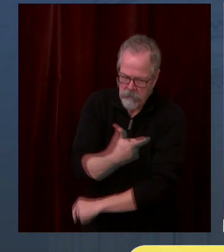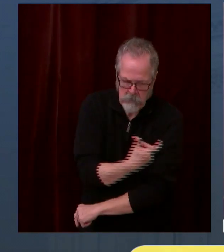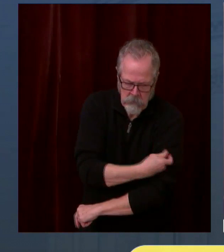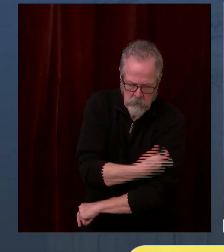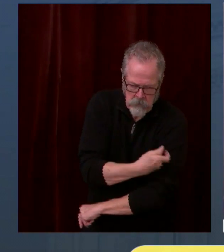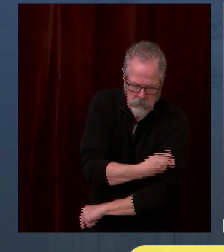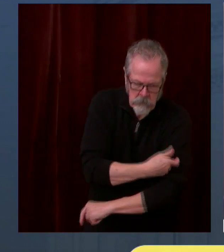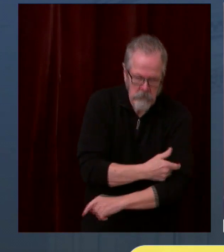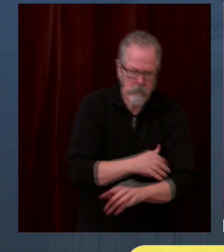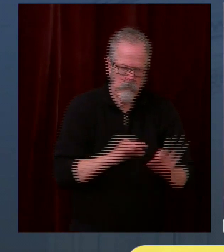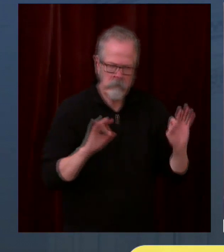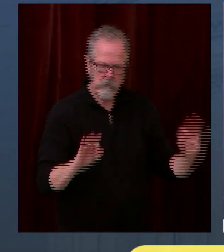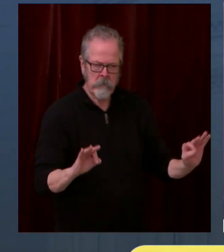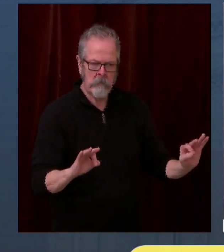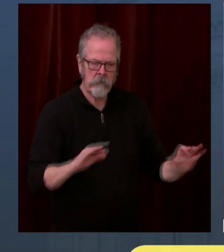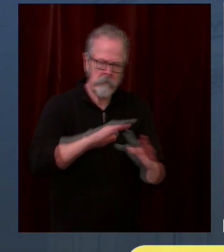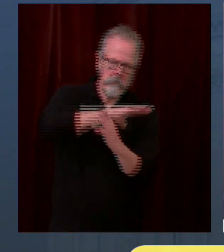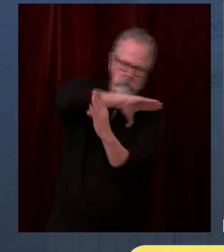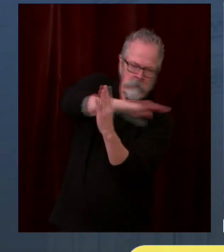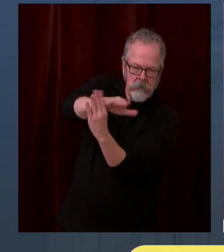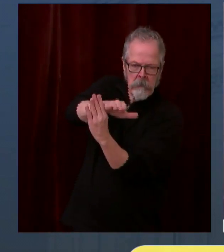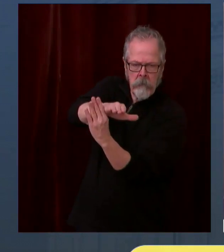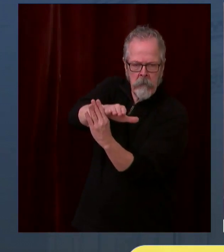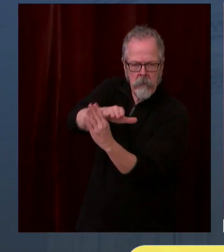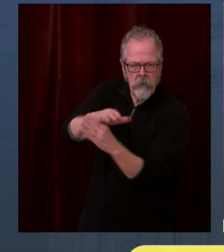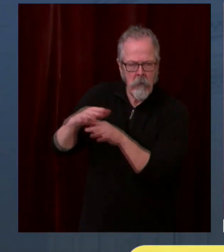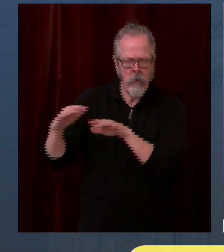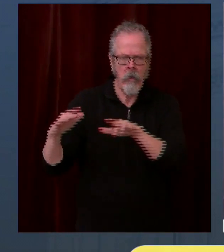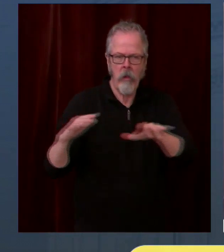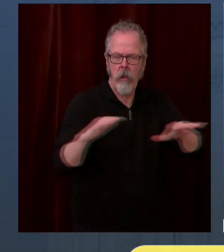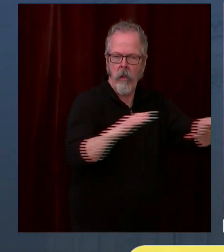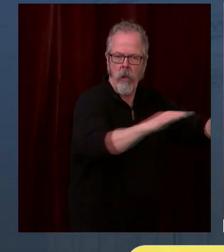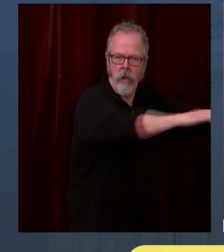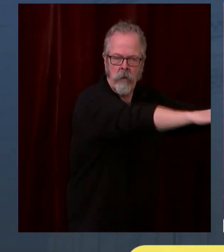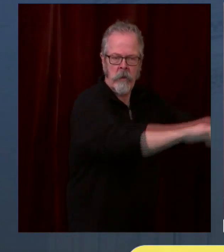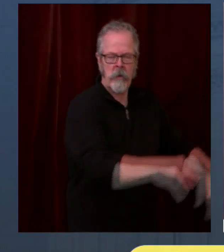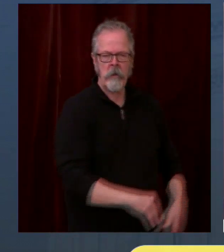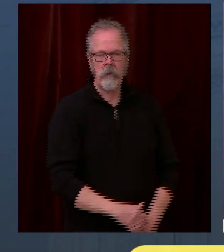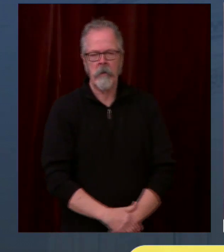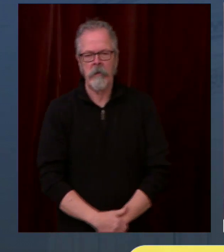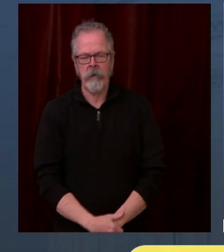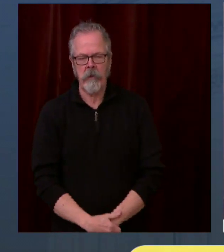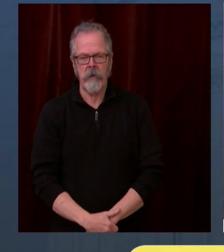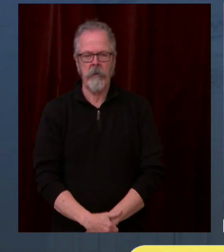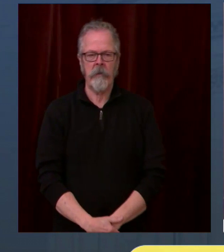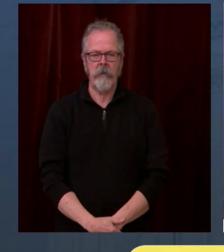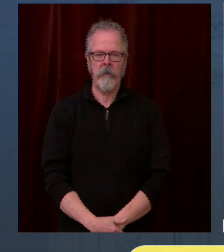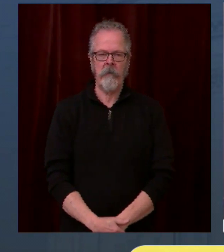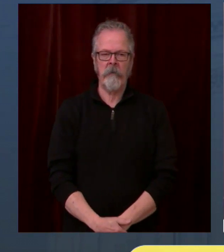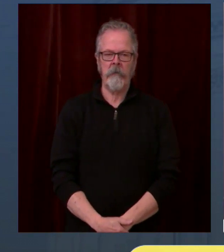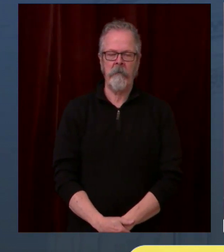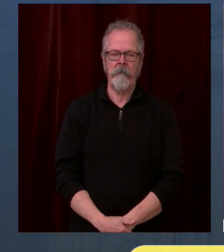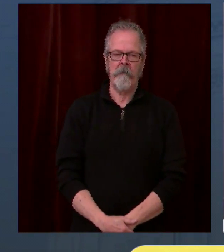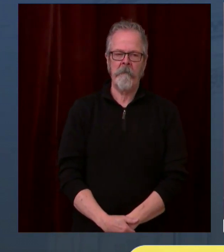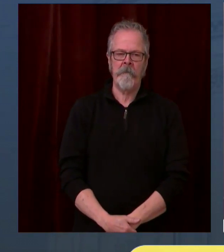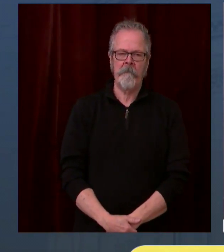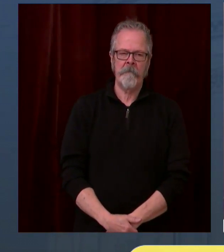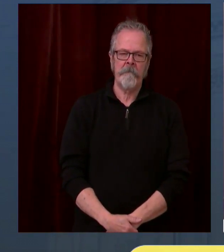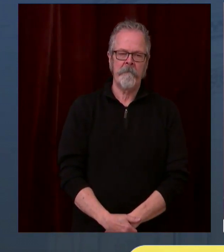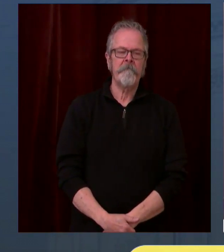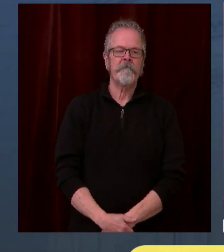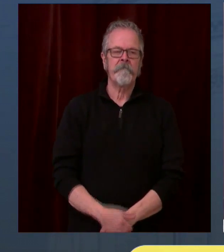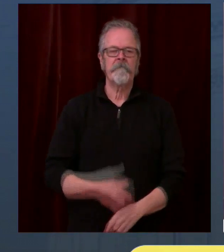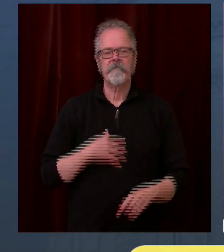that those who are above the age of 50 in multi-generational households, that they can also be vaccinated in group